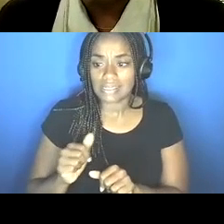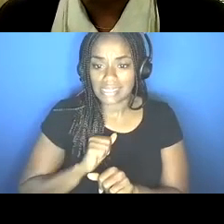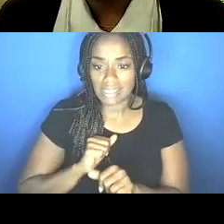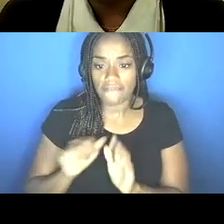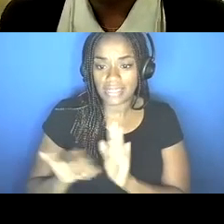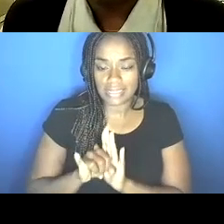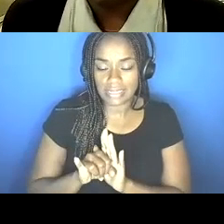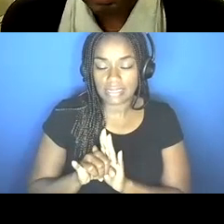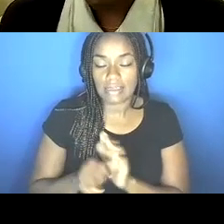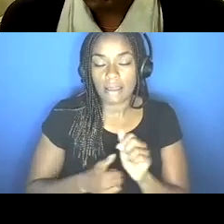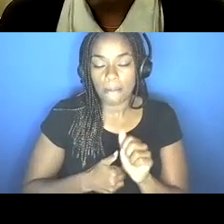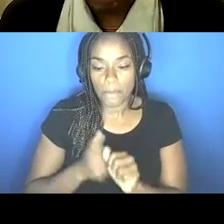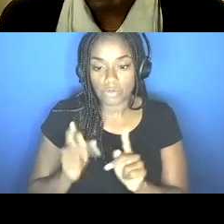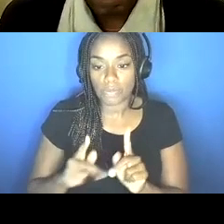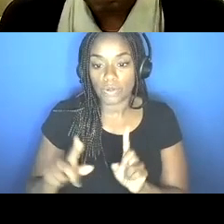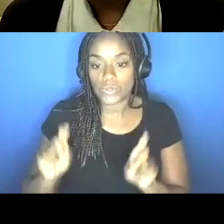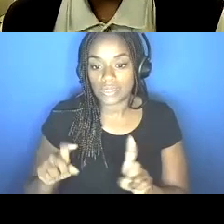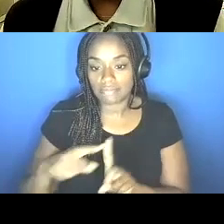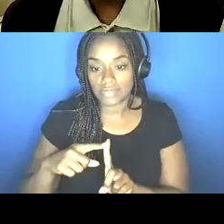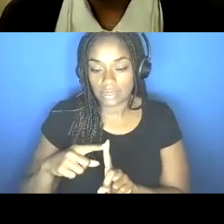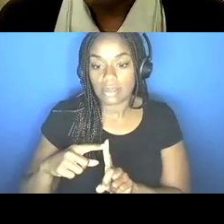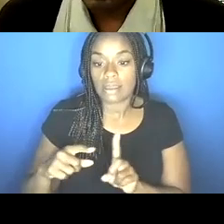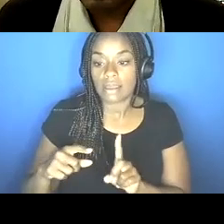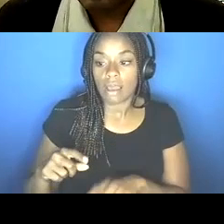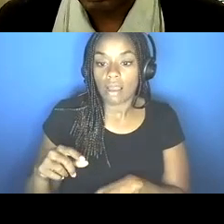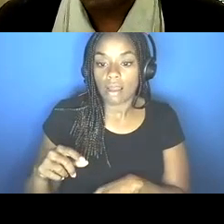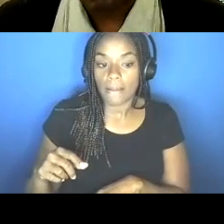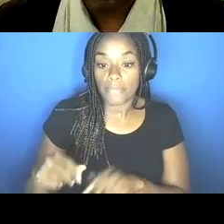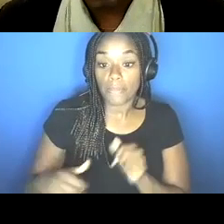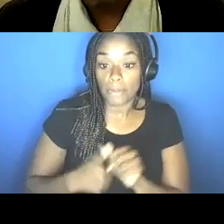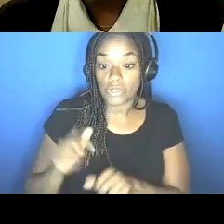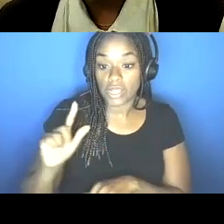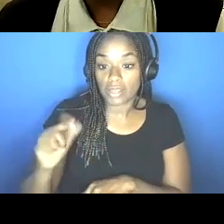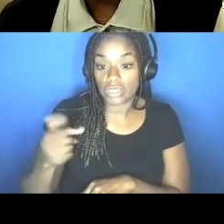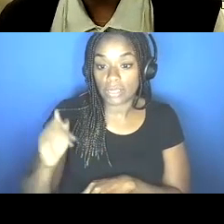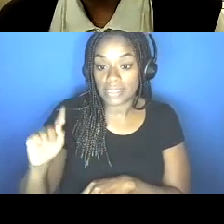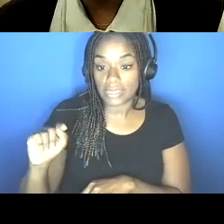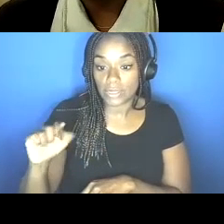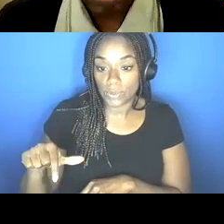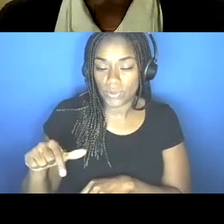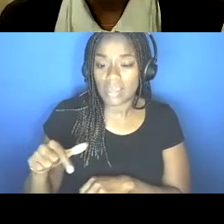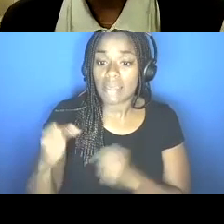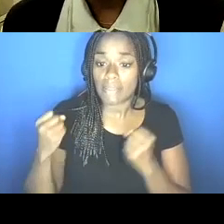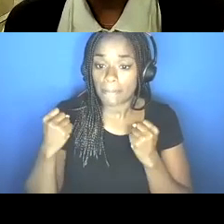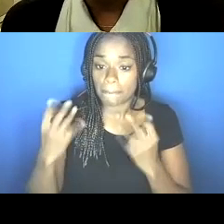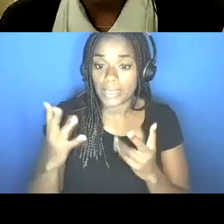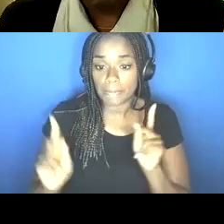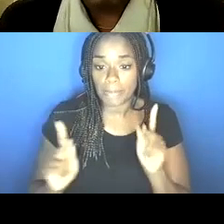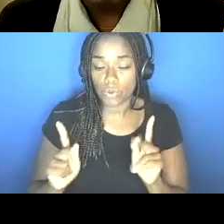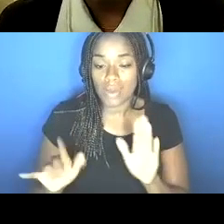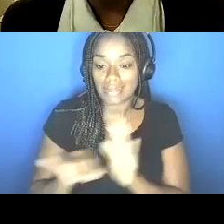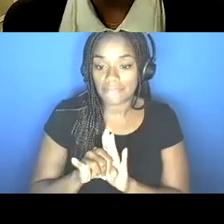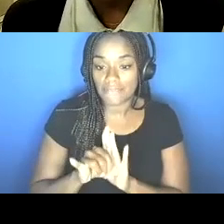who test positive self-identify as LGBTQ, um, and then, uh, there are a number of folks who identify as straight, um, but then